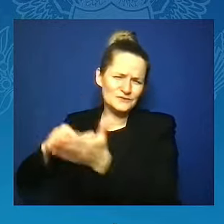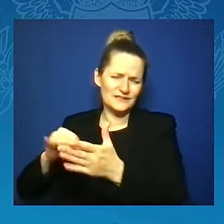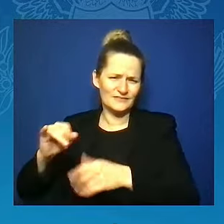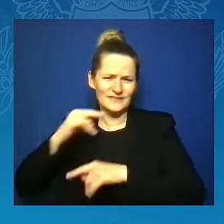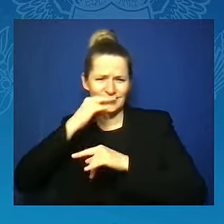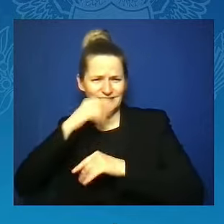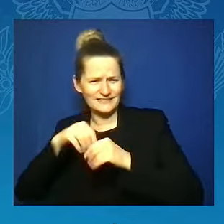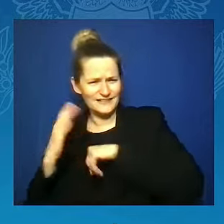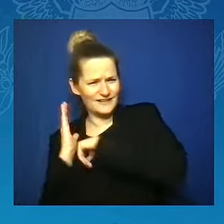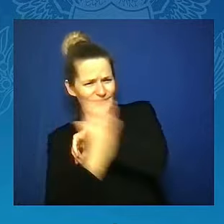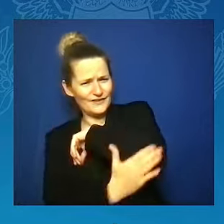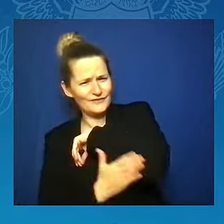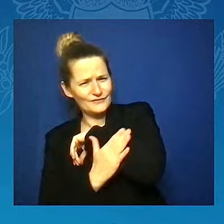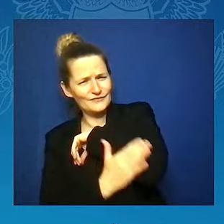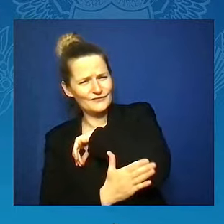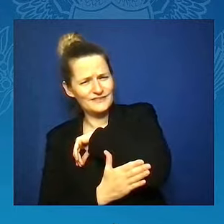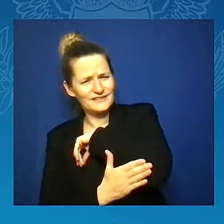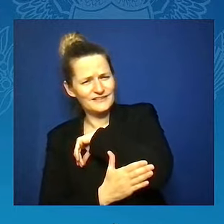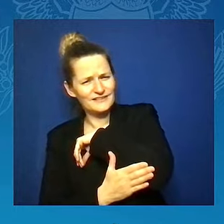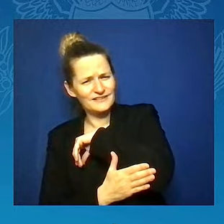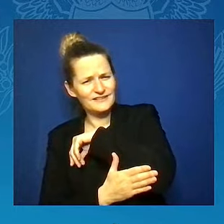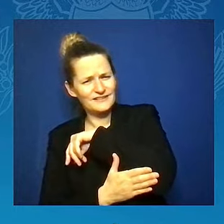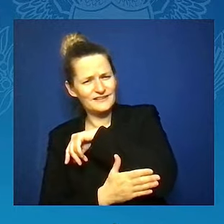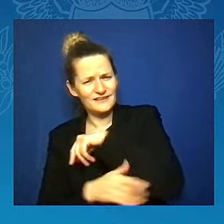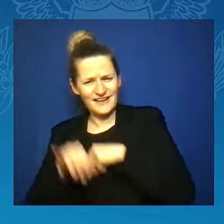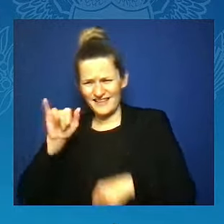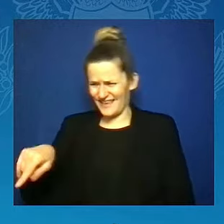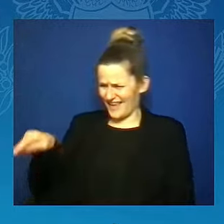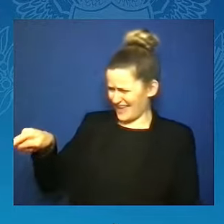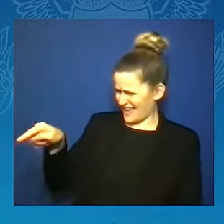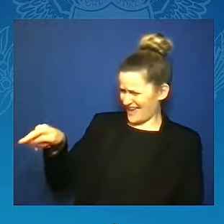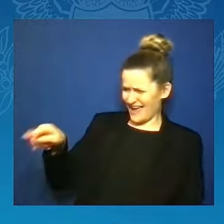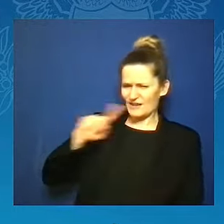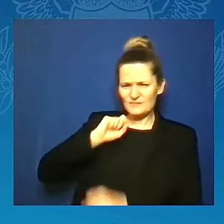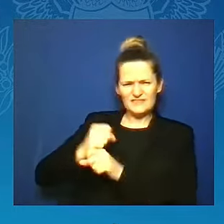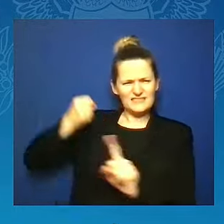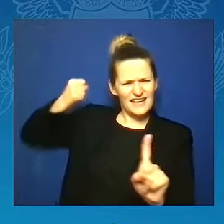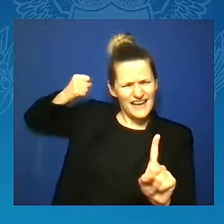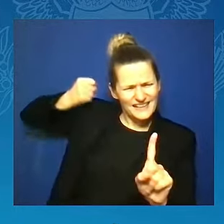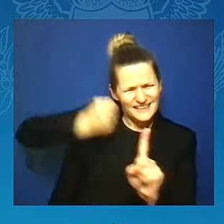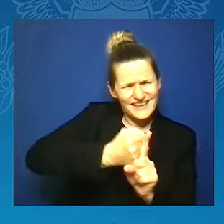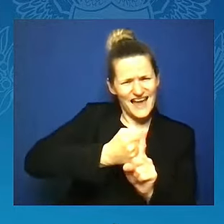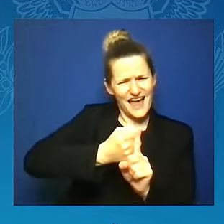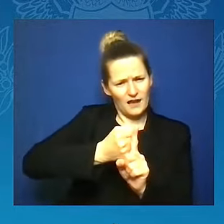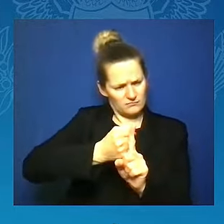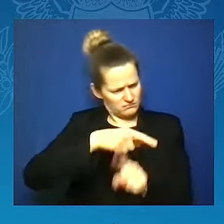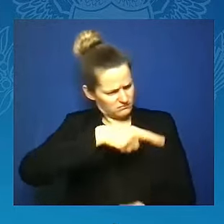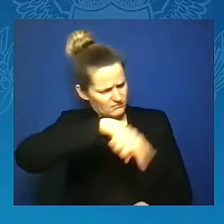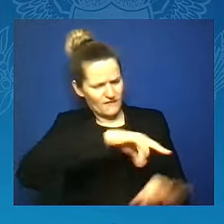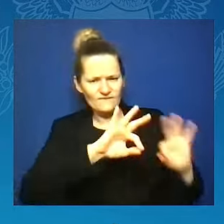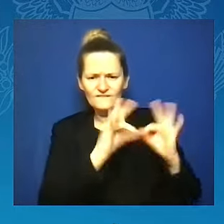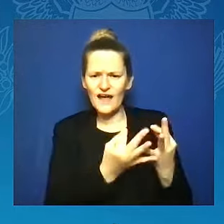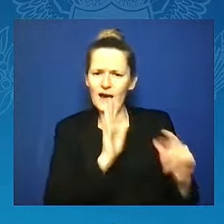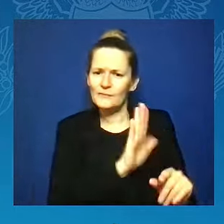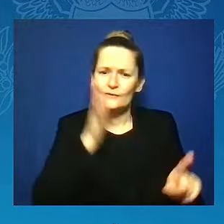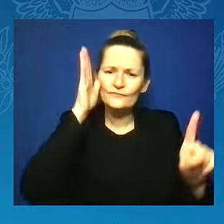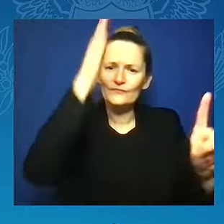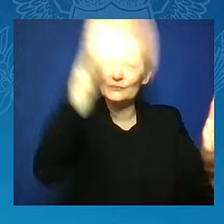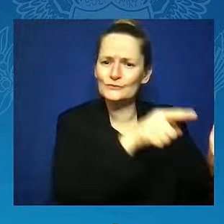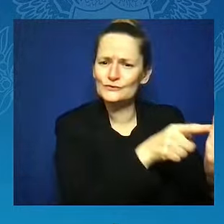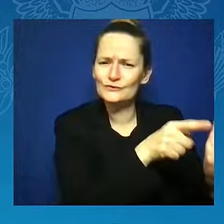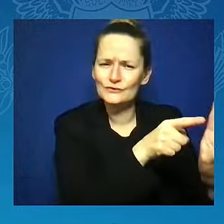our families, and our future. These extremists want to take us back. But we are not going back.